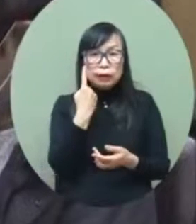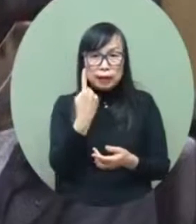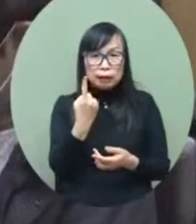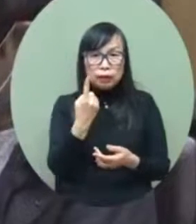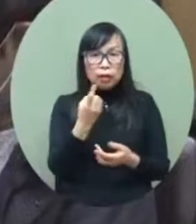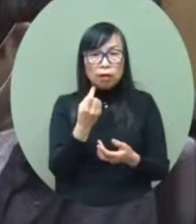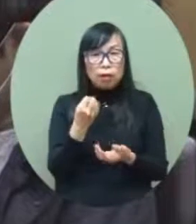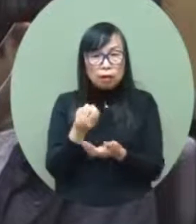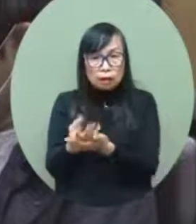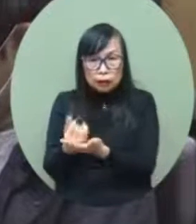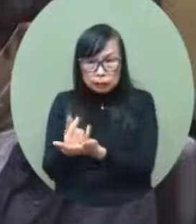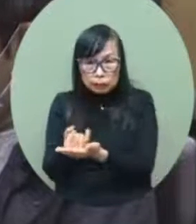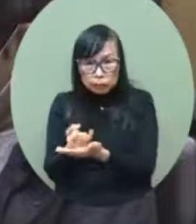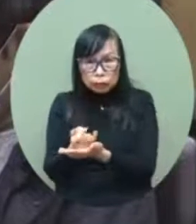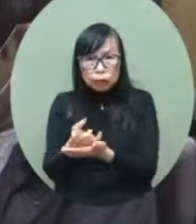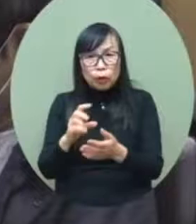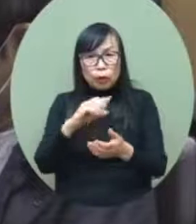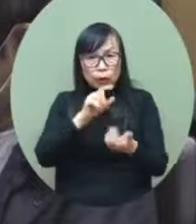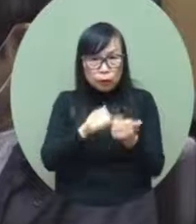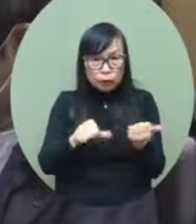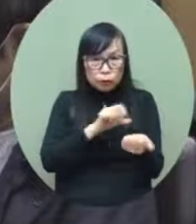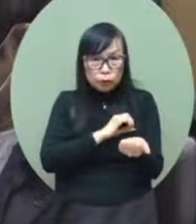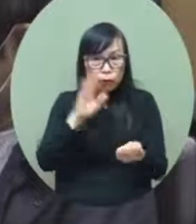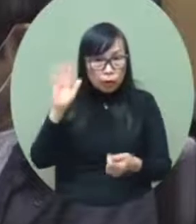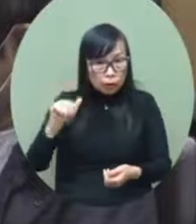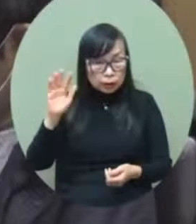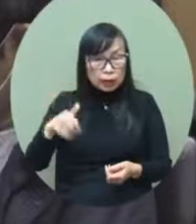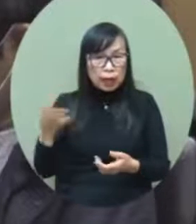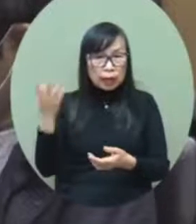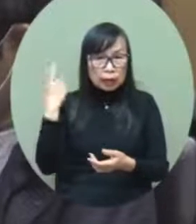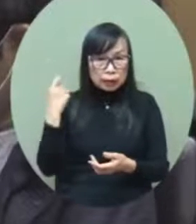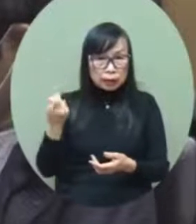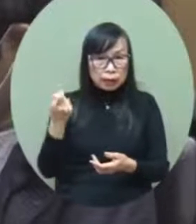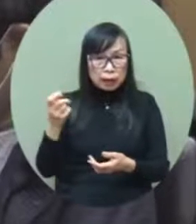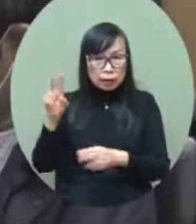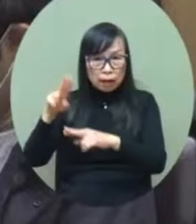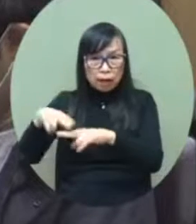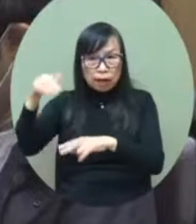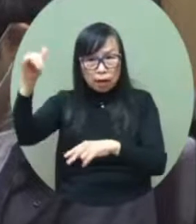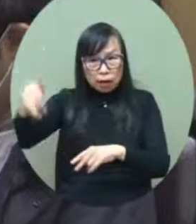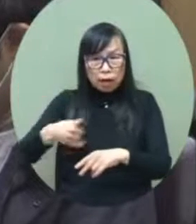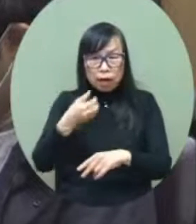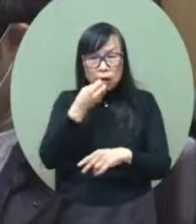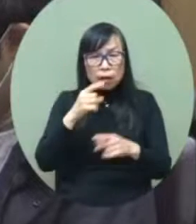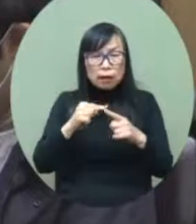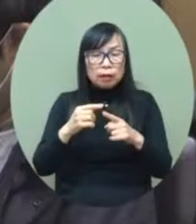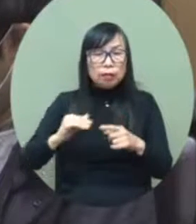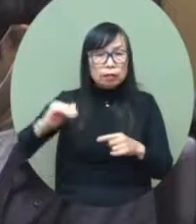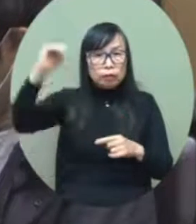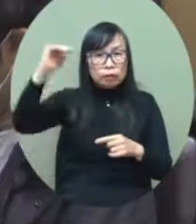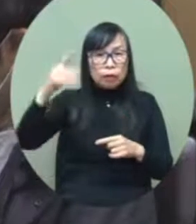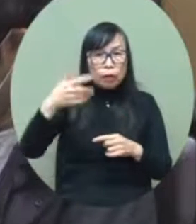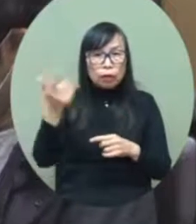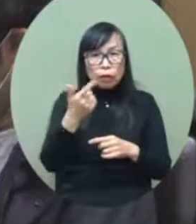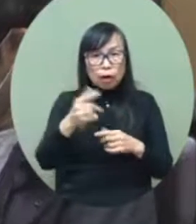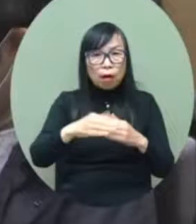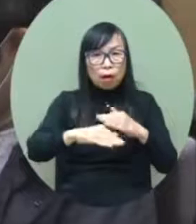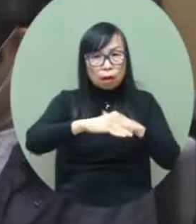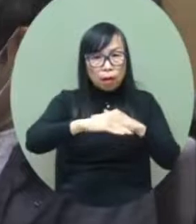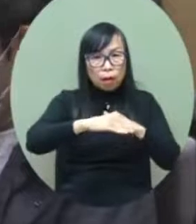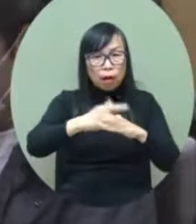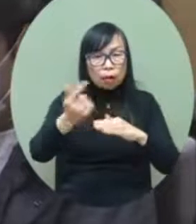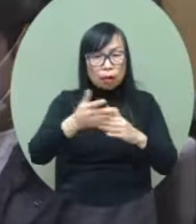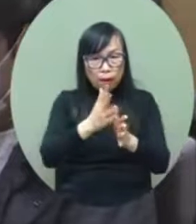effect holding previous government officials to account can we set up a separate review panel instead recently we have seen a